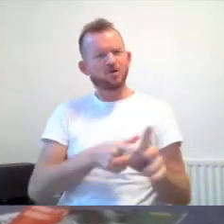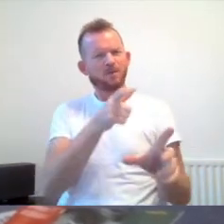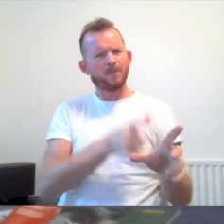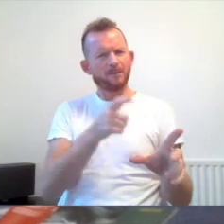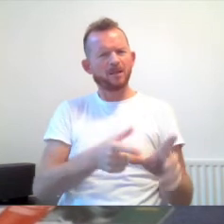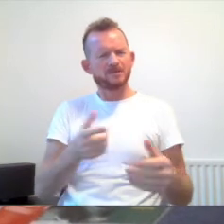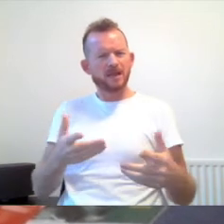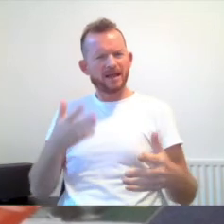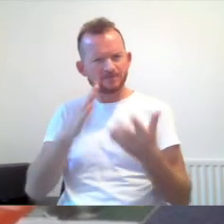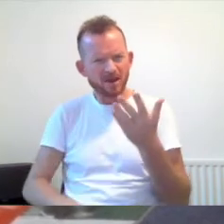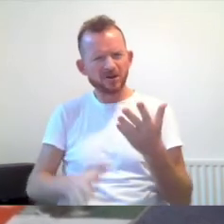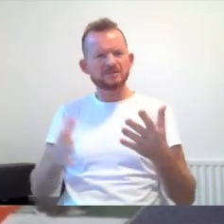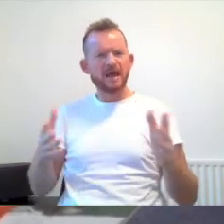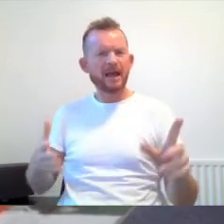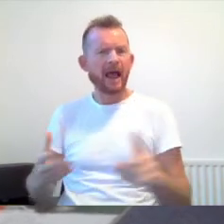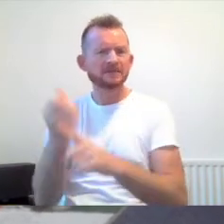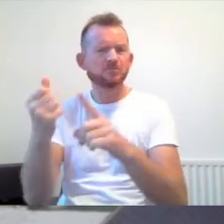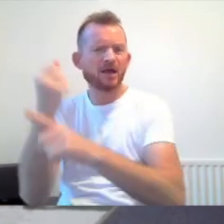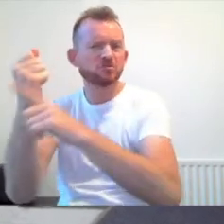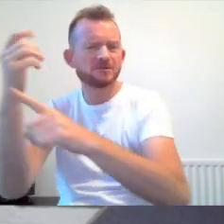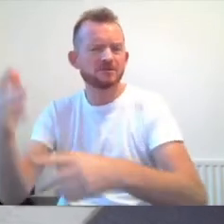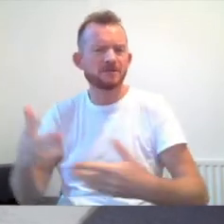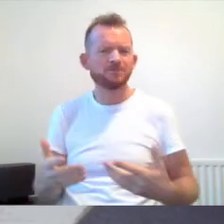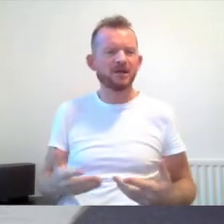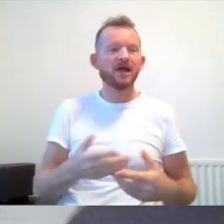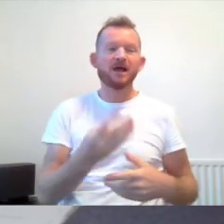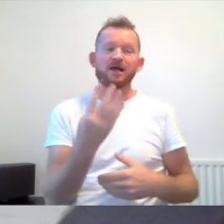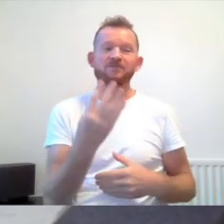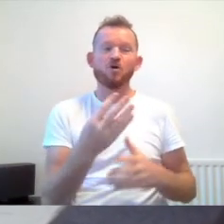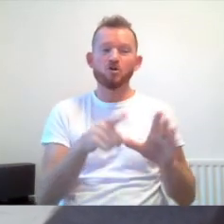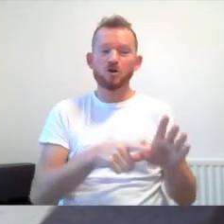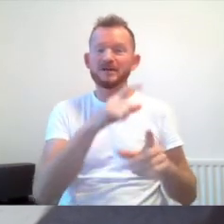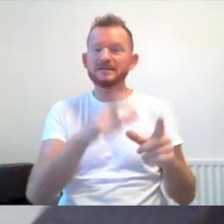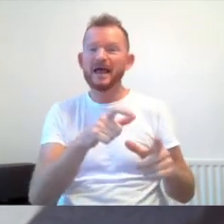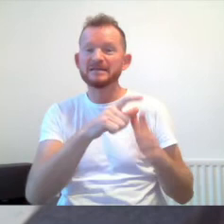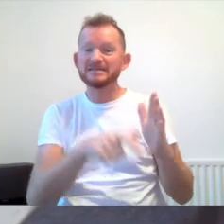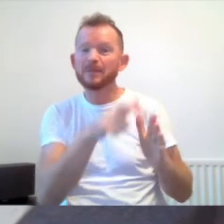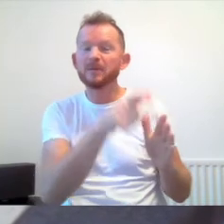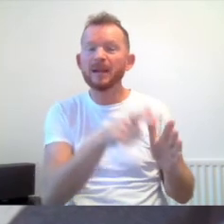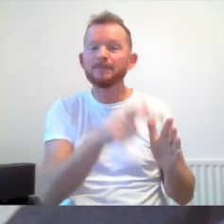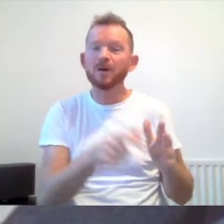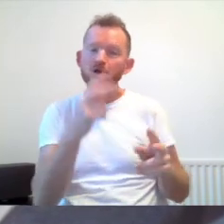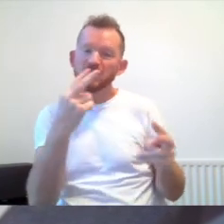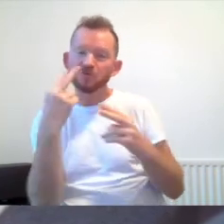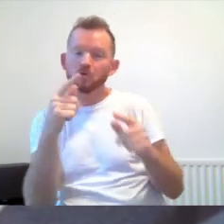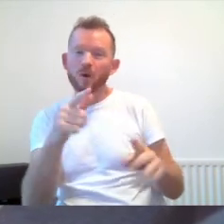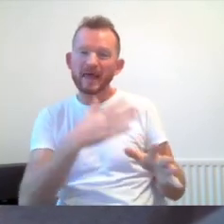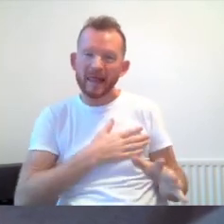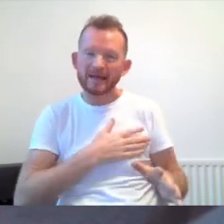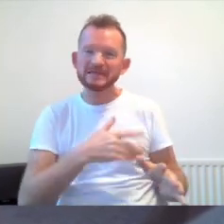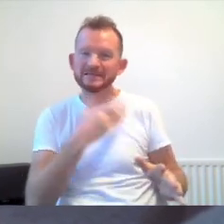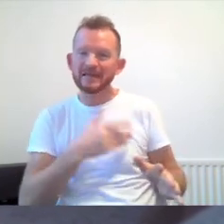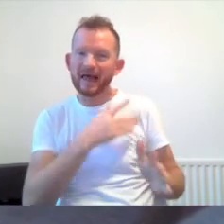This image is a group of four young disabled people reviewing what they liked and did not like about this film.